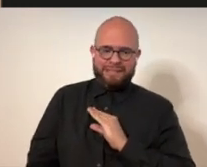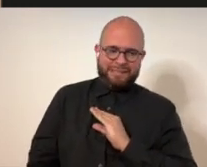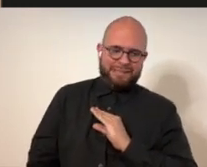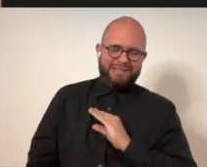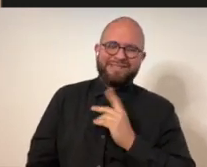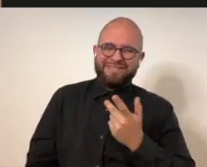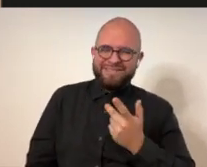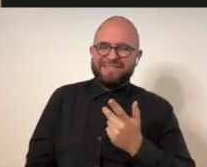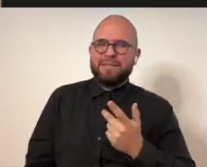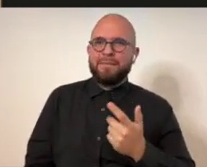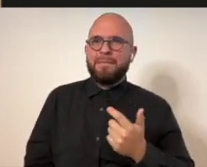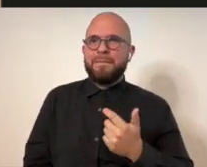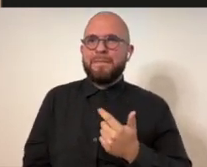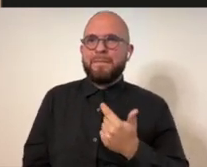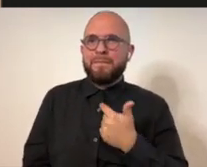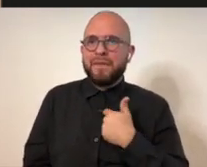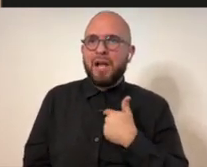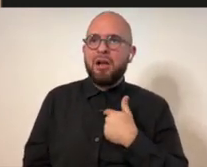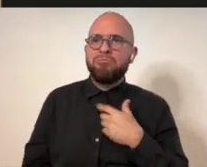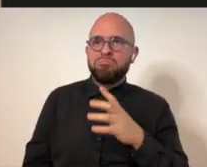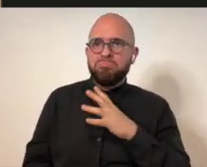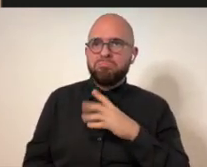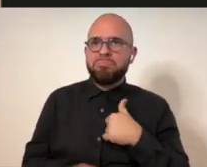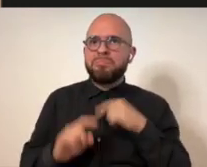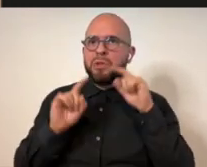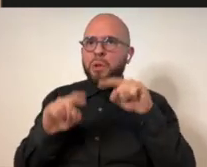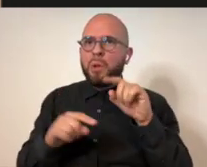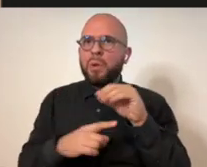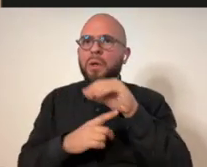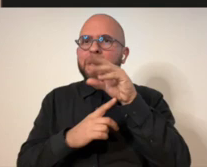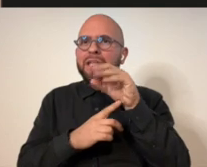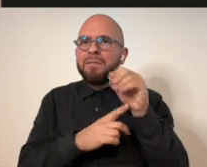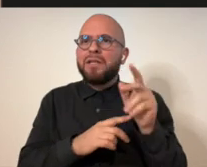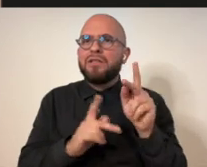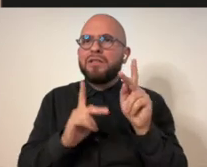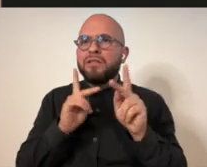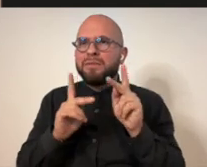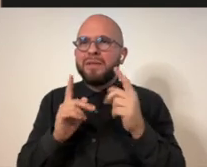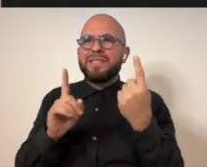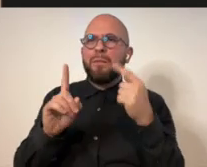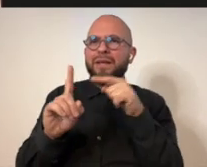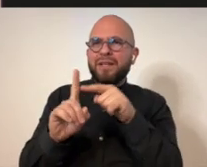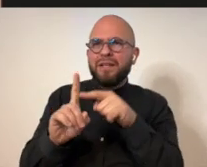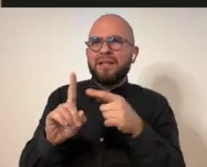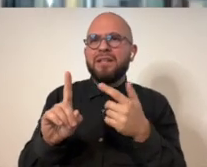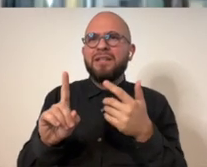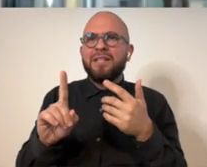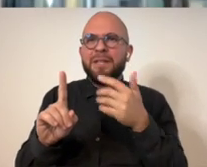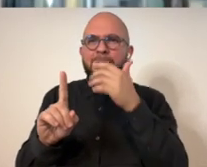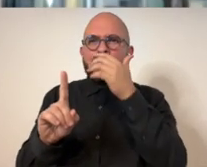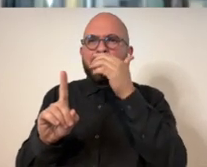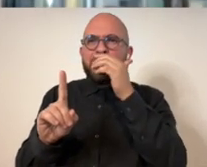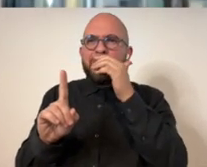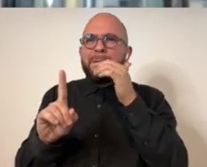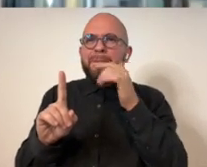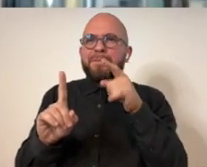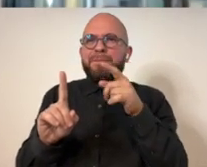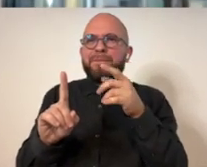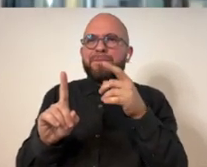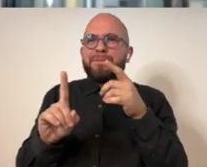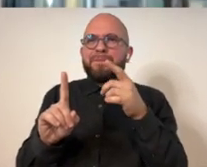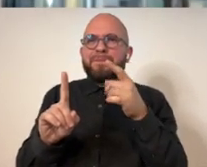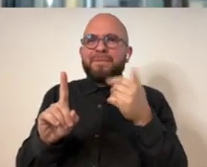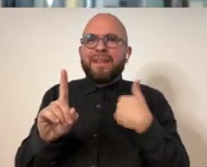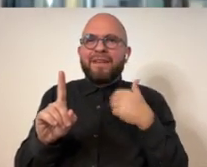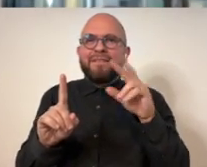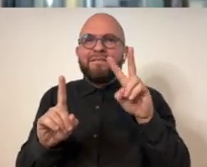and I had an agreement to go take pictures of someone who had vitiligo, the skin disorder where